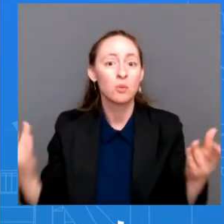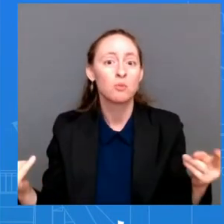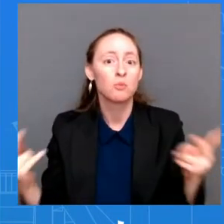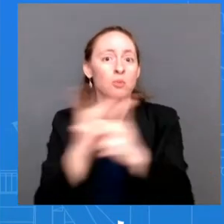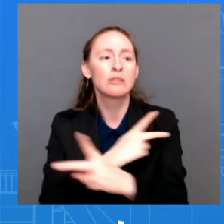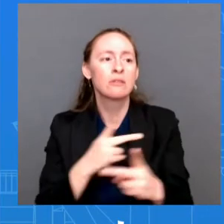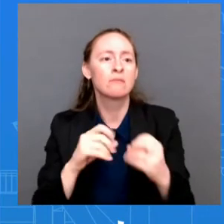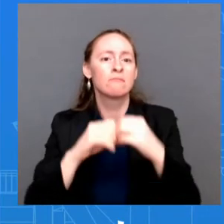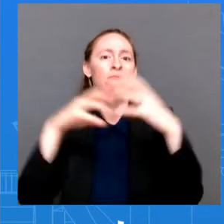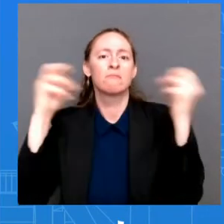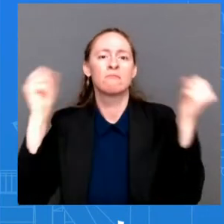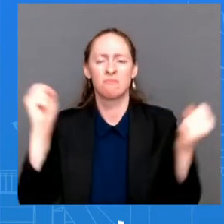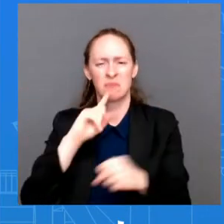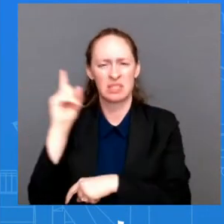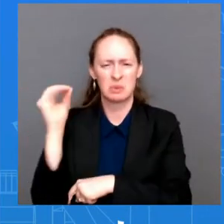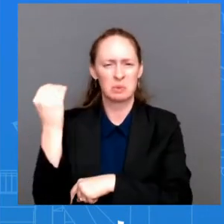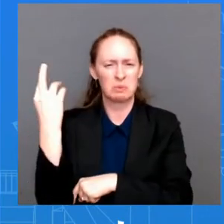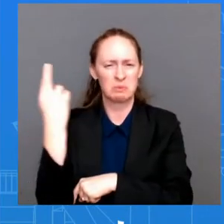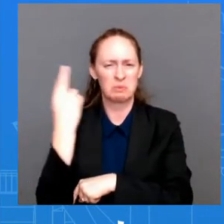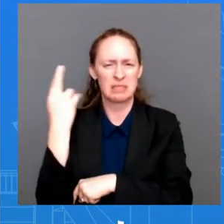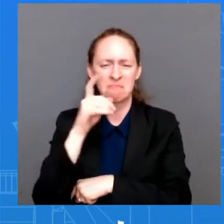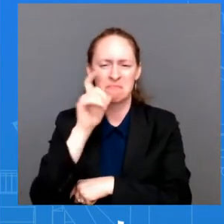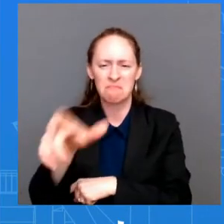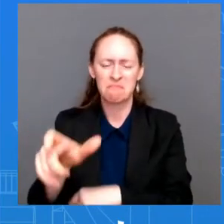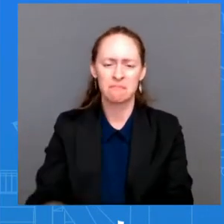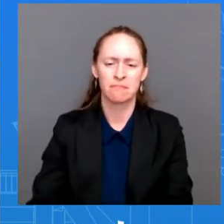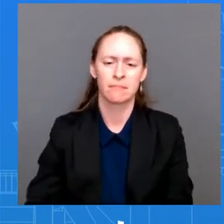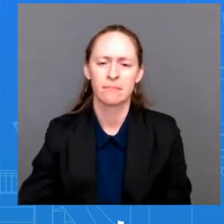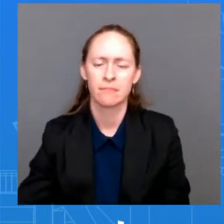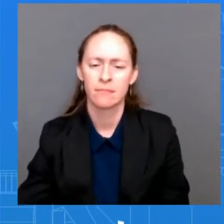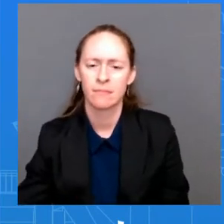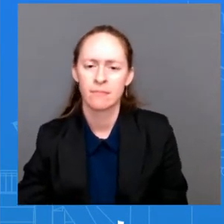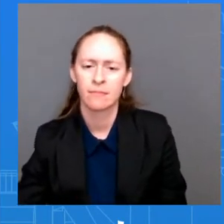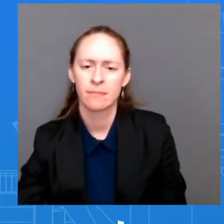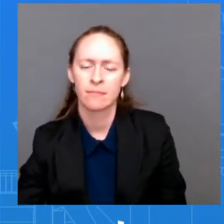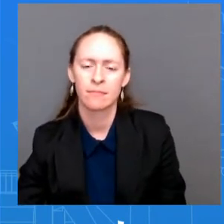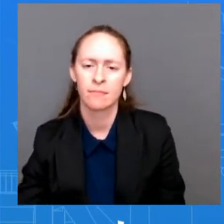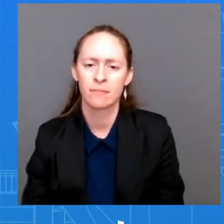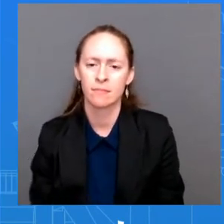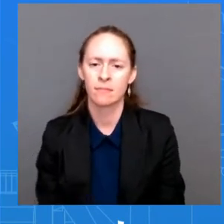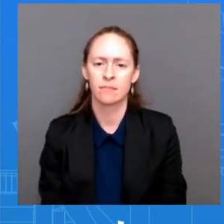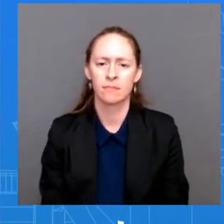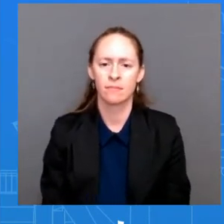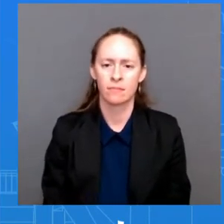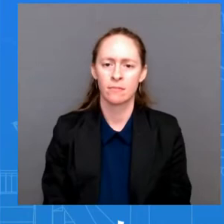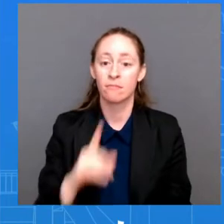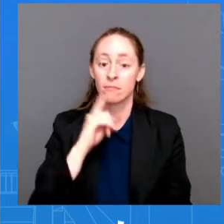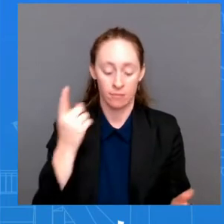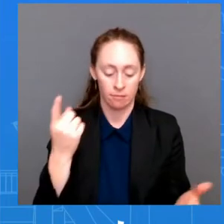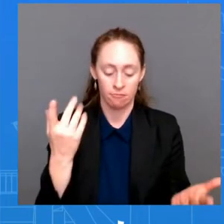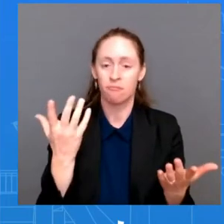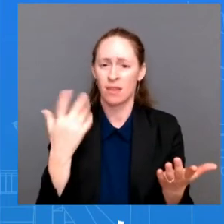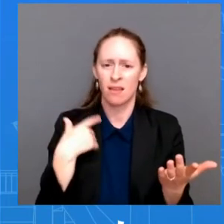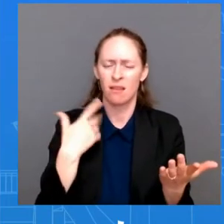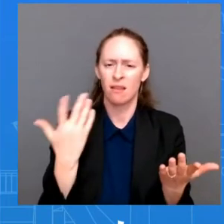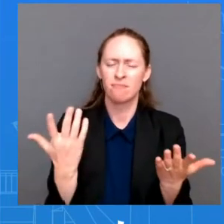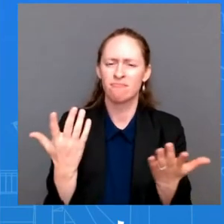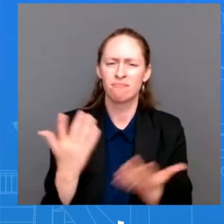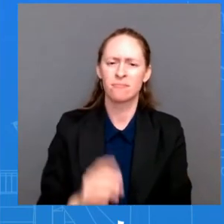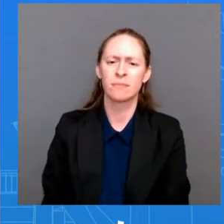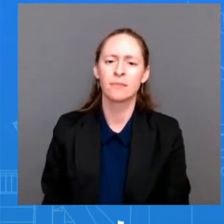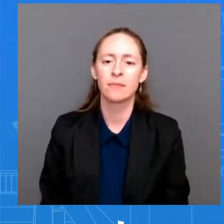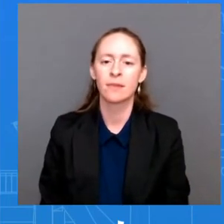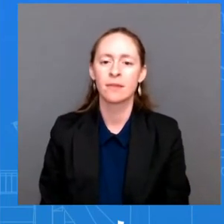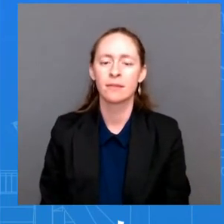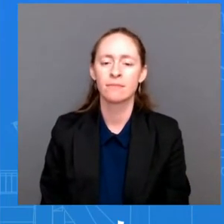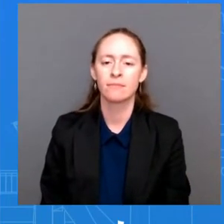And, in fact, there's every reason, given our national security interests as well as the